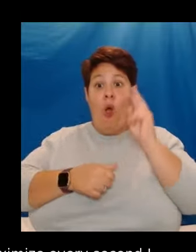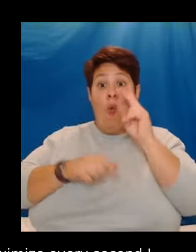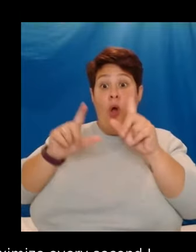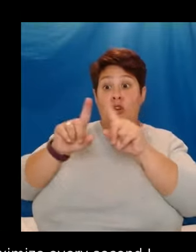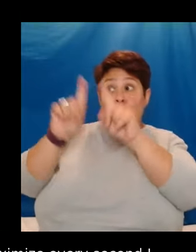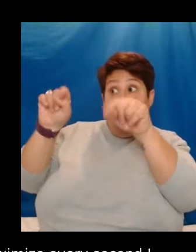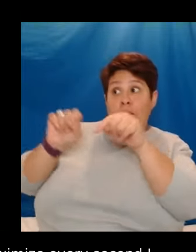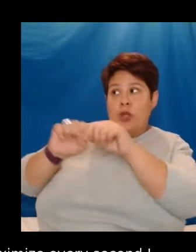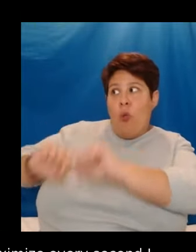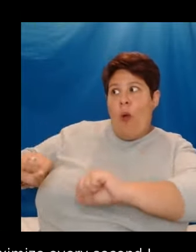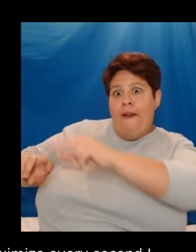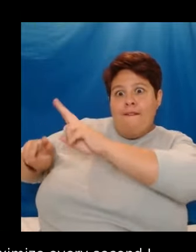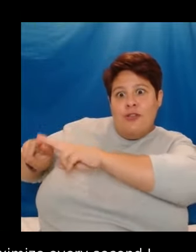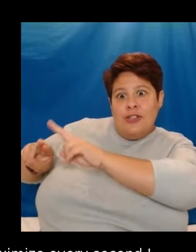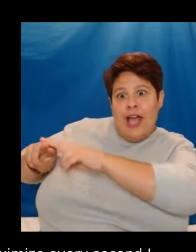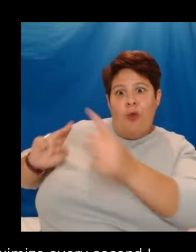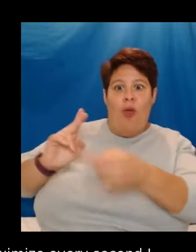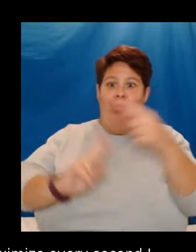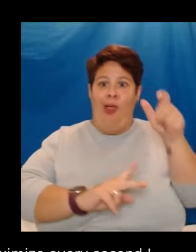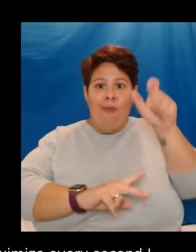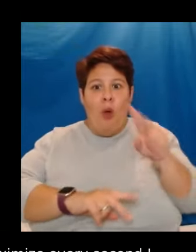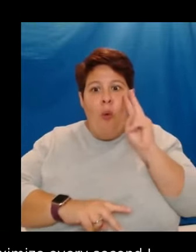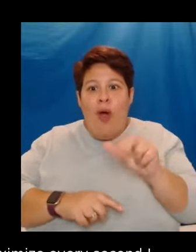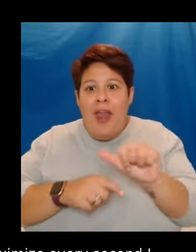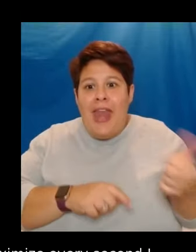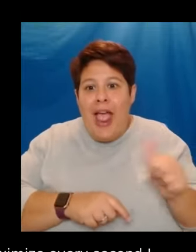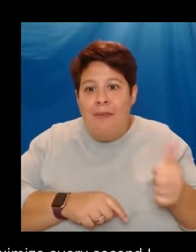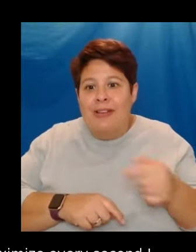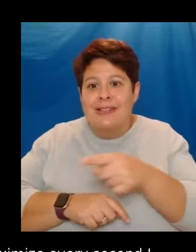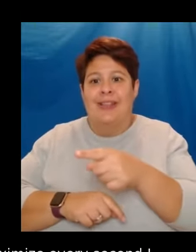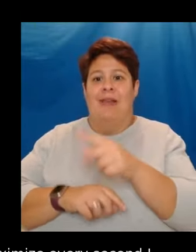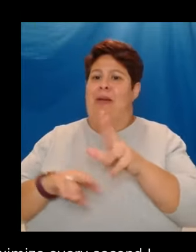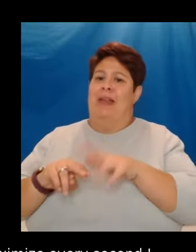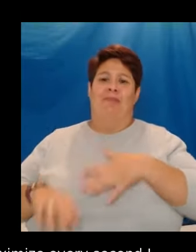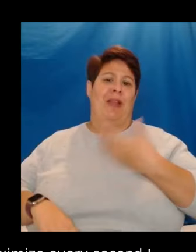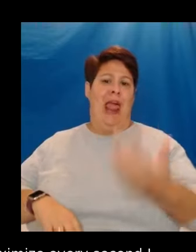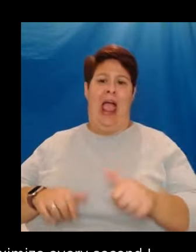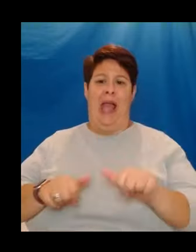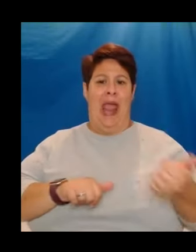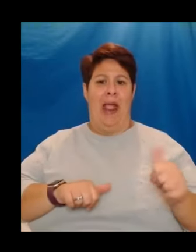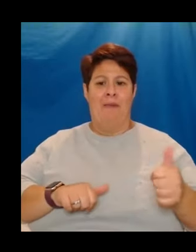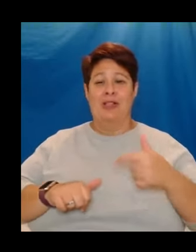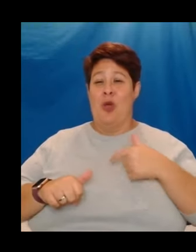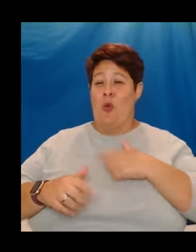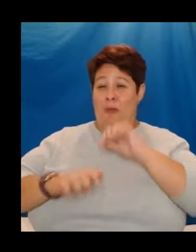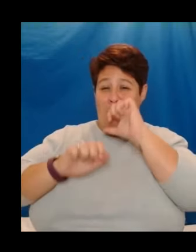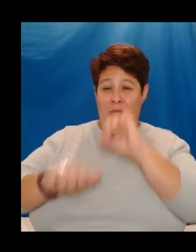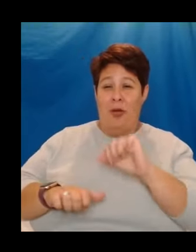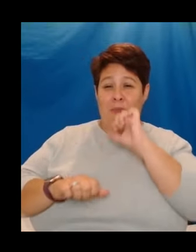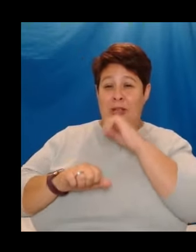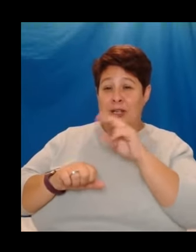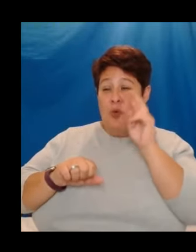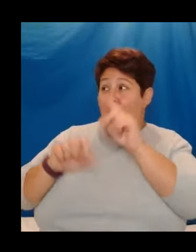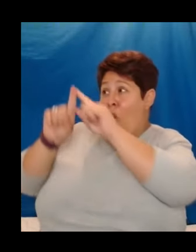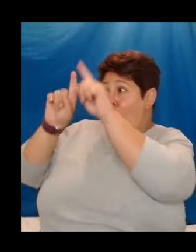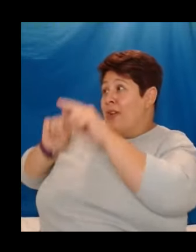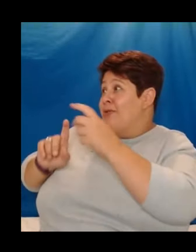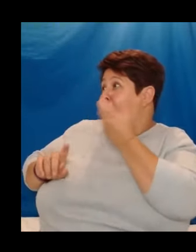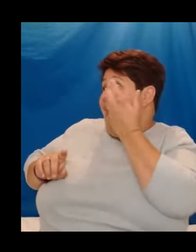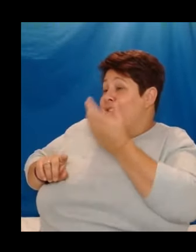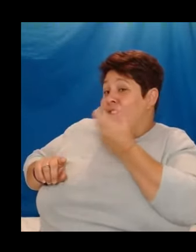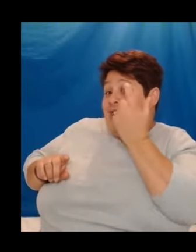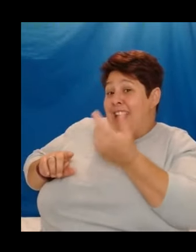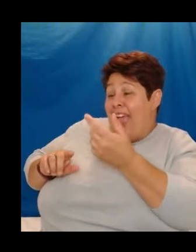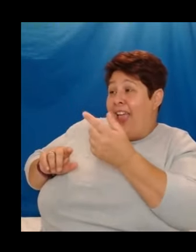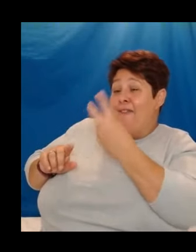home whilst the other watched neighbours. He didn't like neighbours. We liked it so much we would watch a window every day, every other day